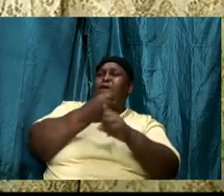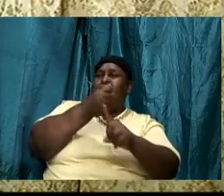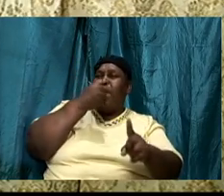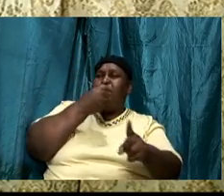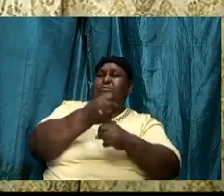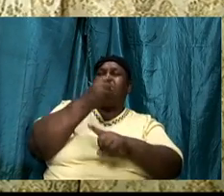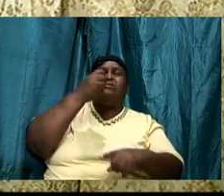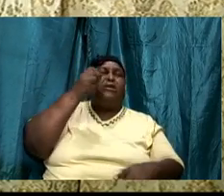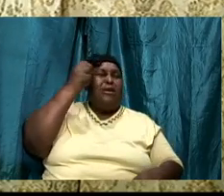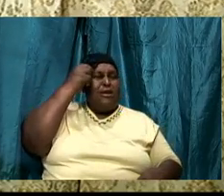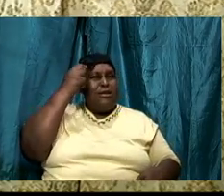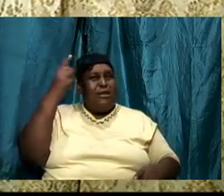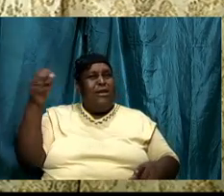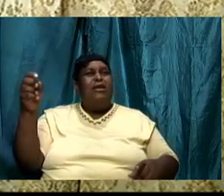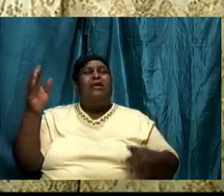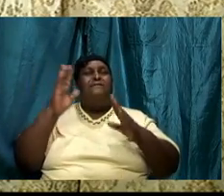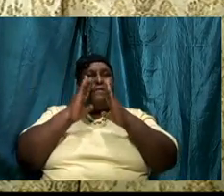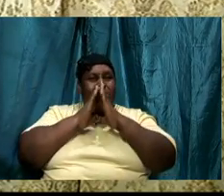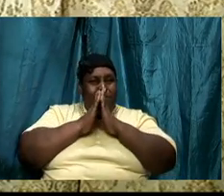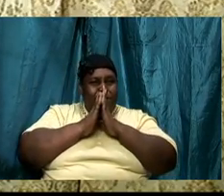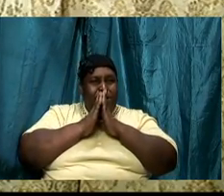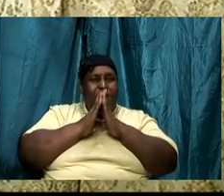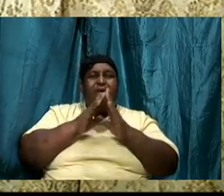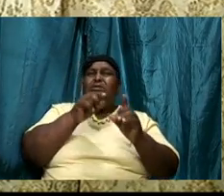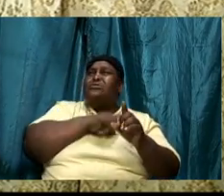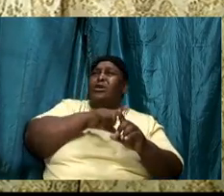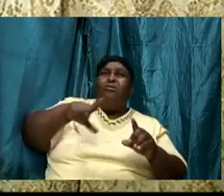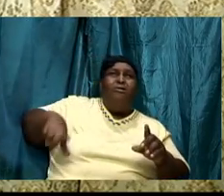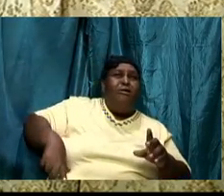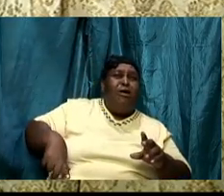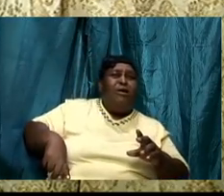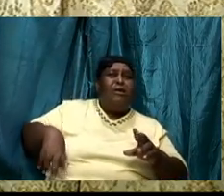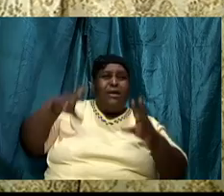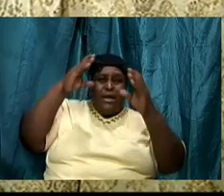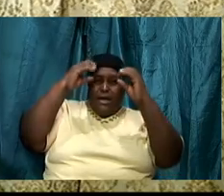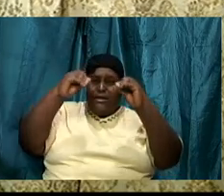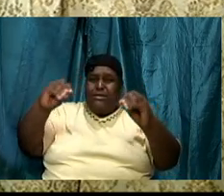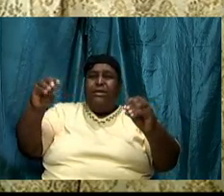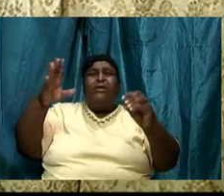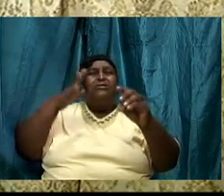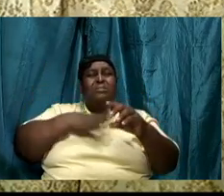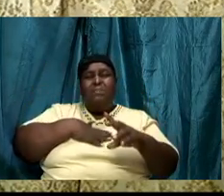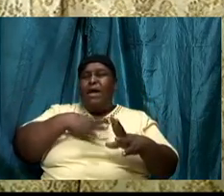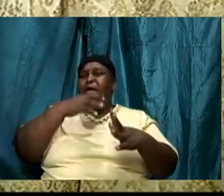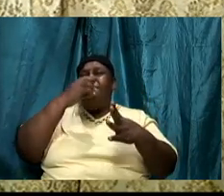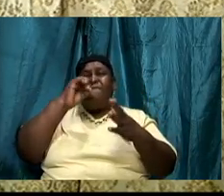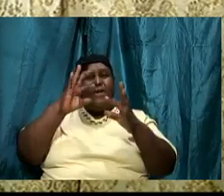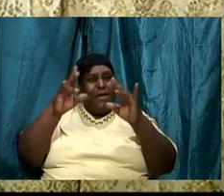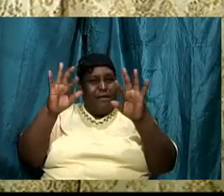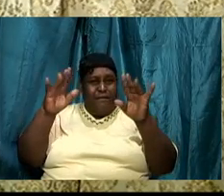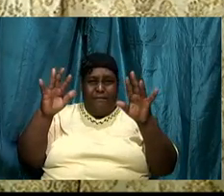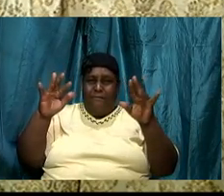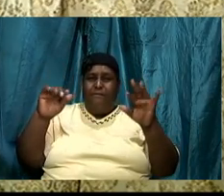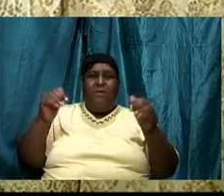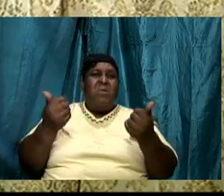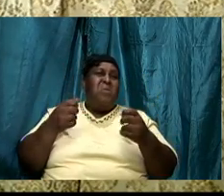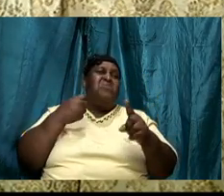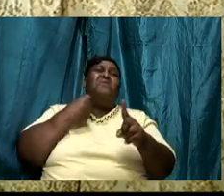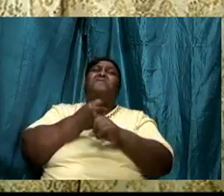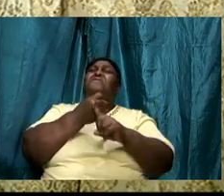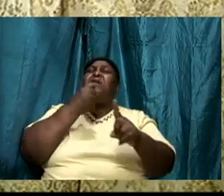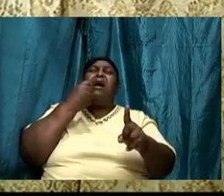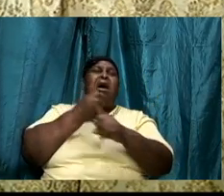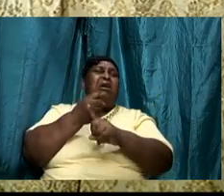to fight because he was in warfare he was constantly at war and he had to know to fight